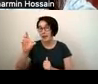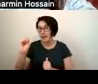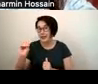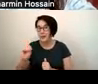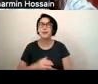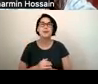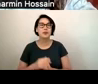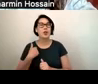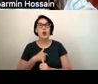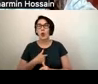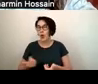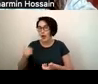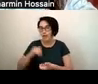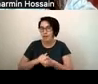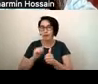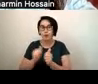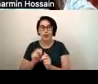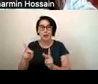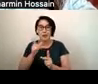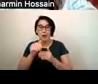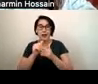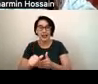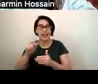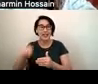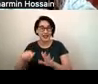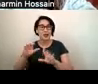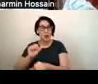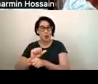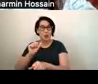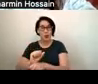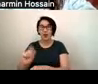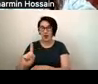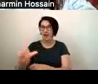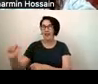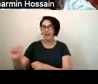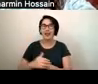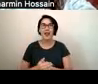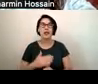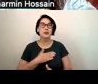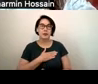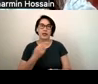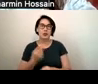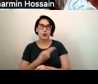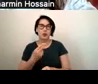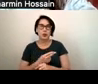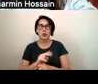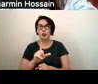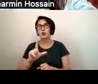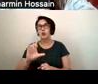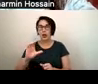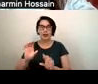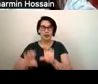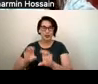that are leading this work in LA. Please use the chat function in your questions or the Q&A function, and we'll